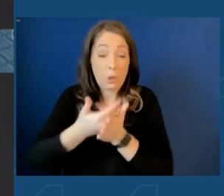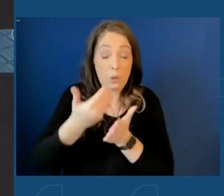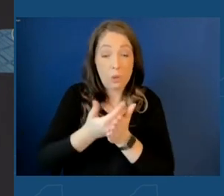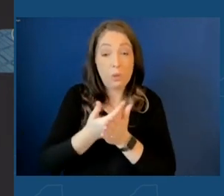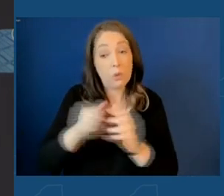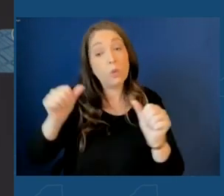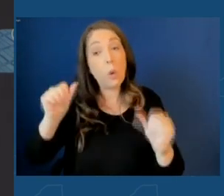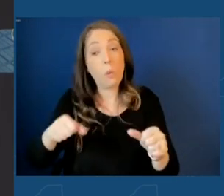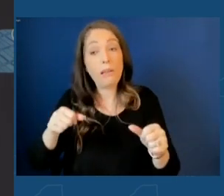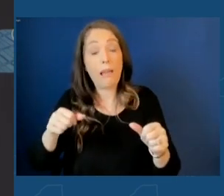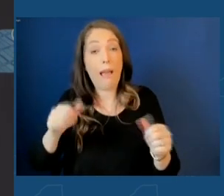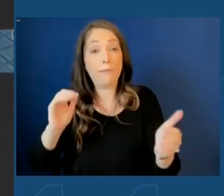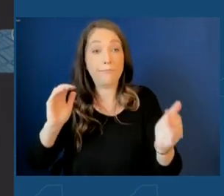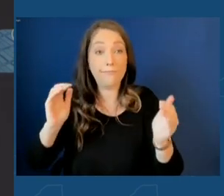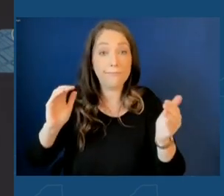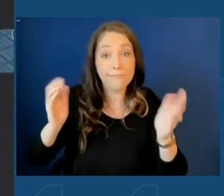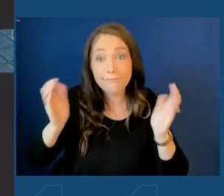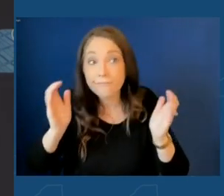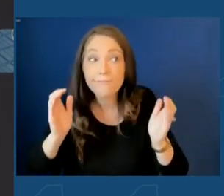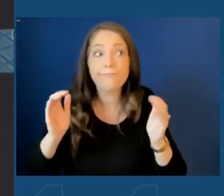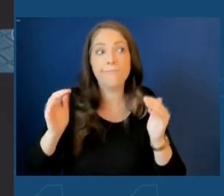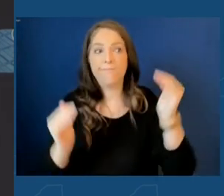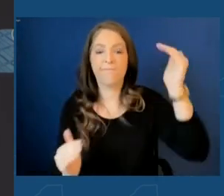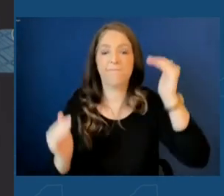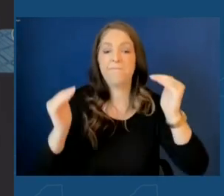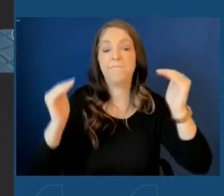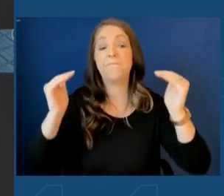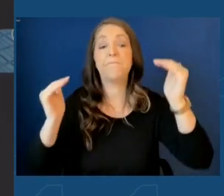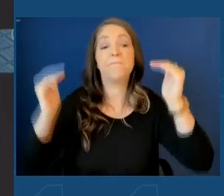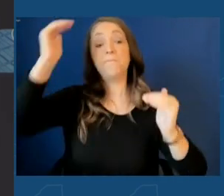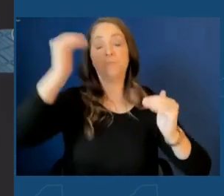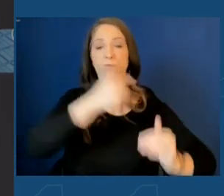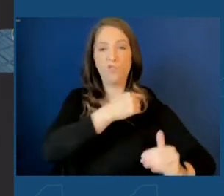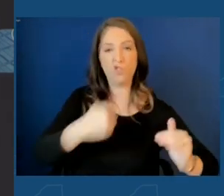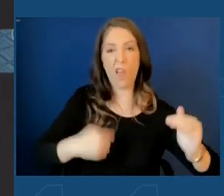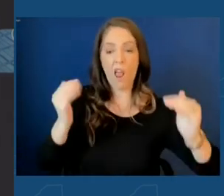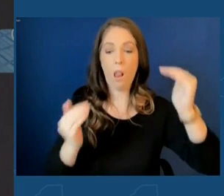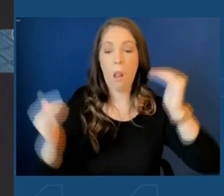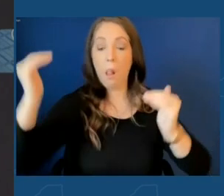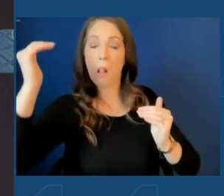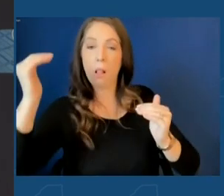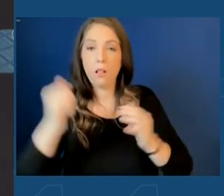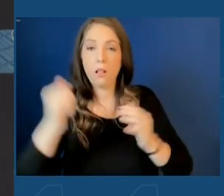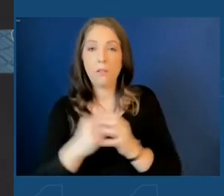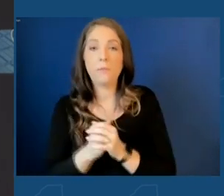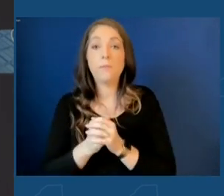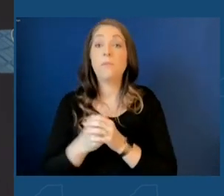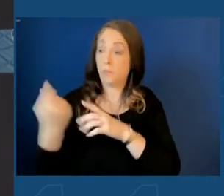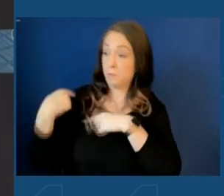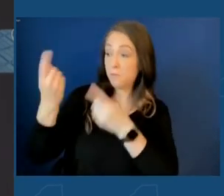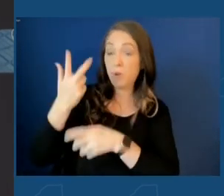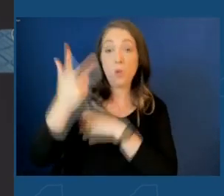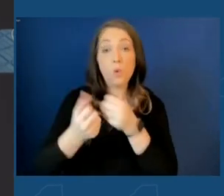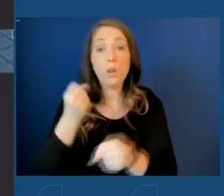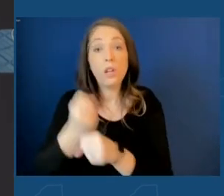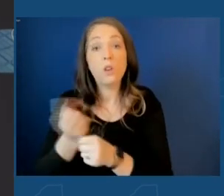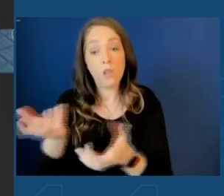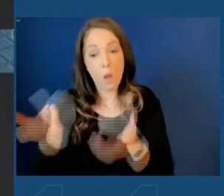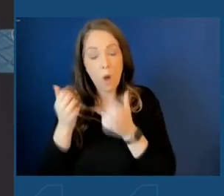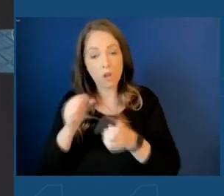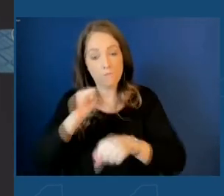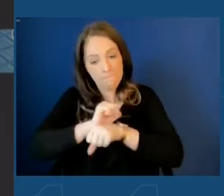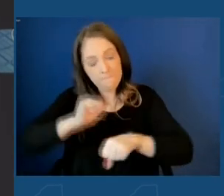China. That became my Endless Frontier Act. And then I spent the last three years working to pass it into law,